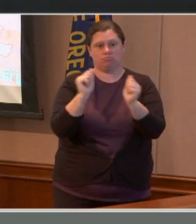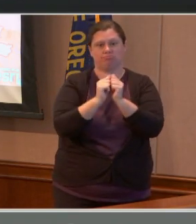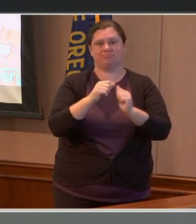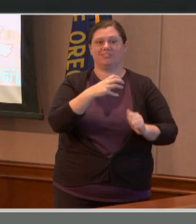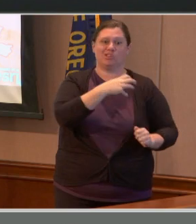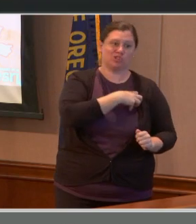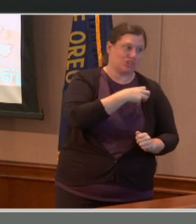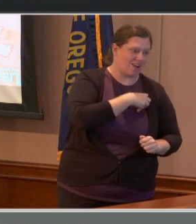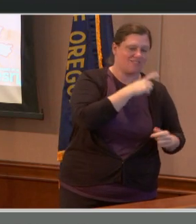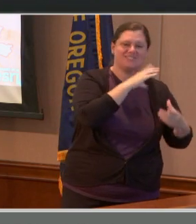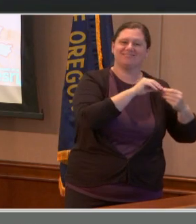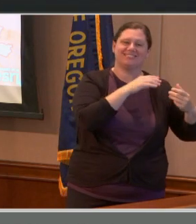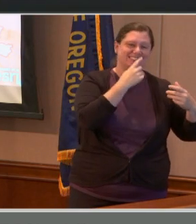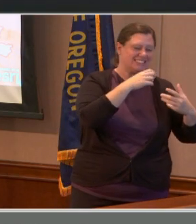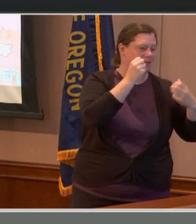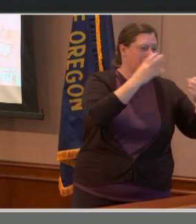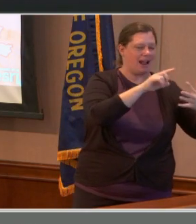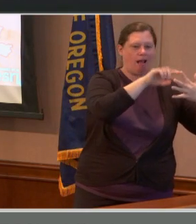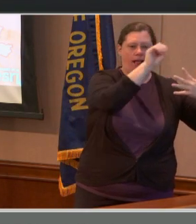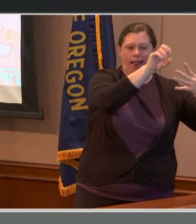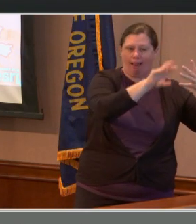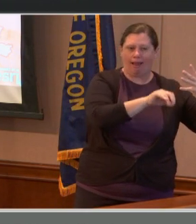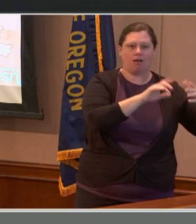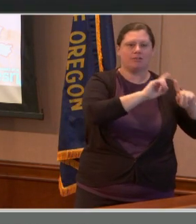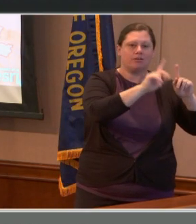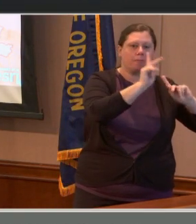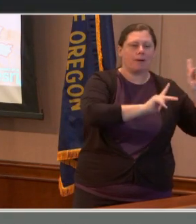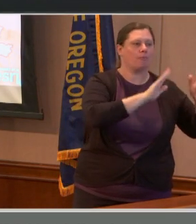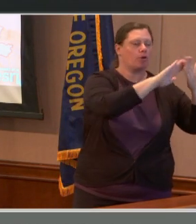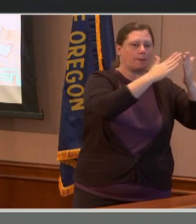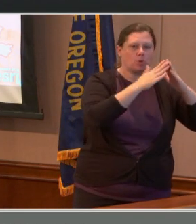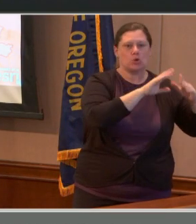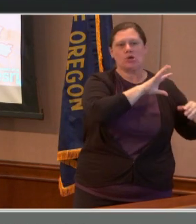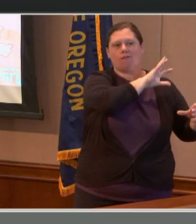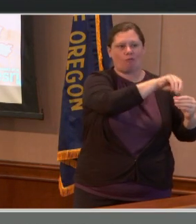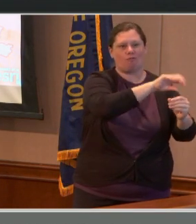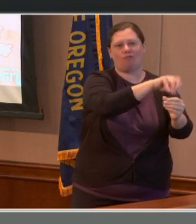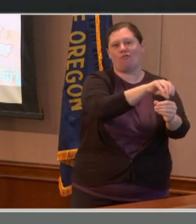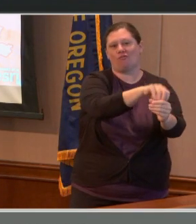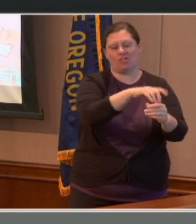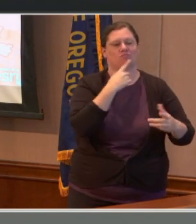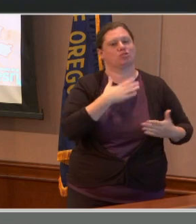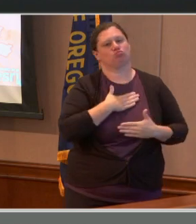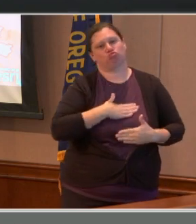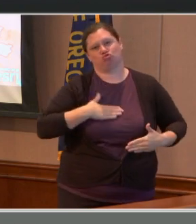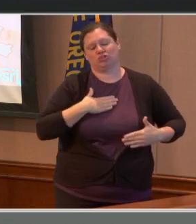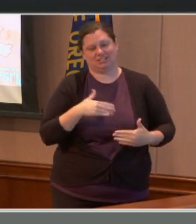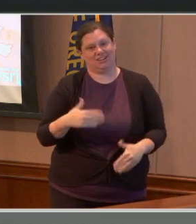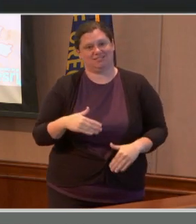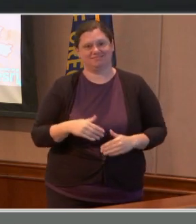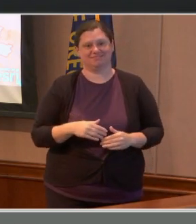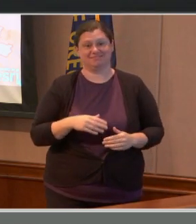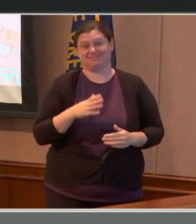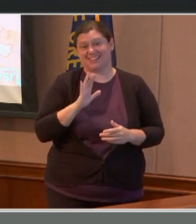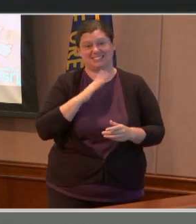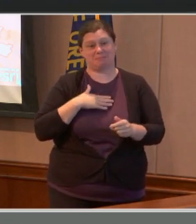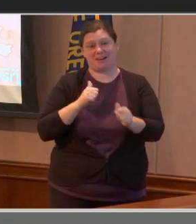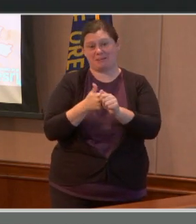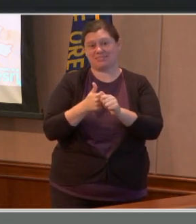lot of folks that have been out there helping each other out and we appreciate that. With that, that's the update 25%